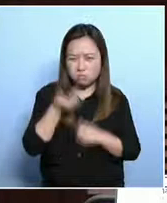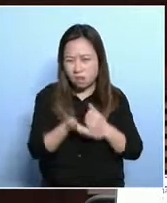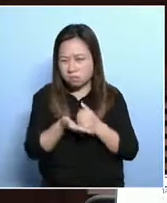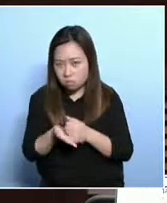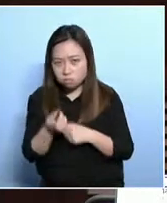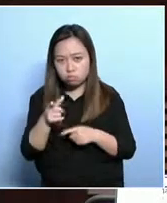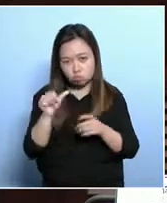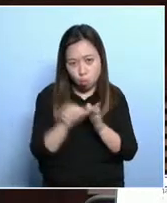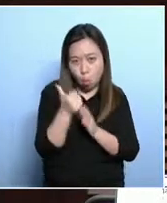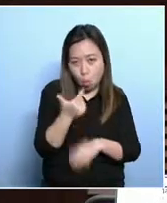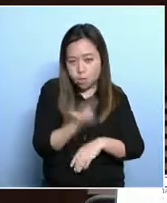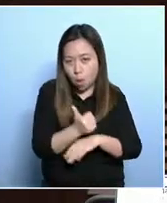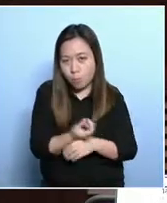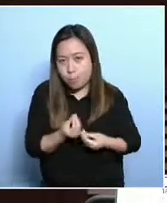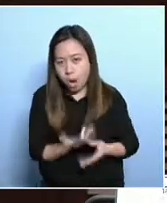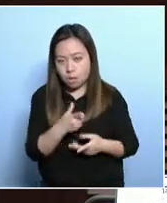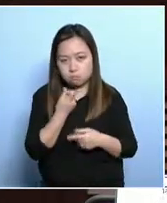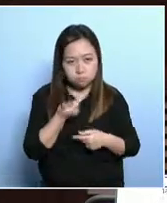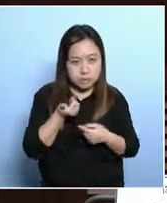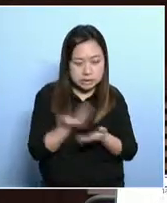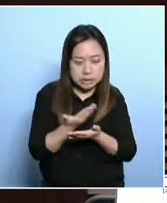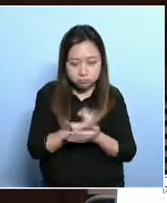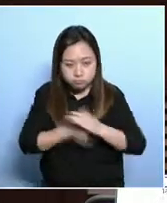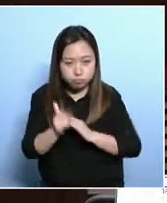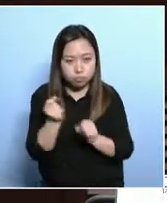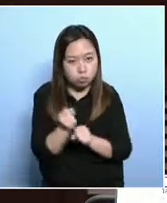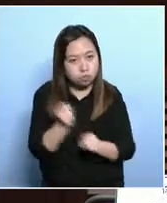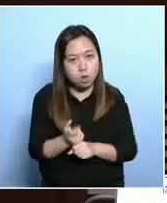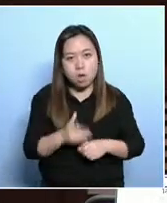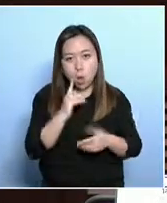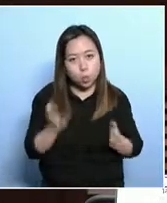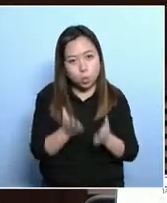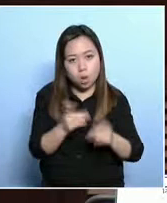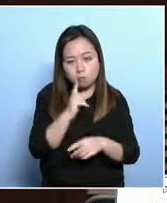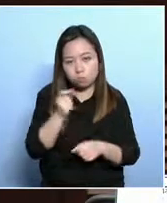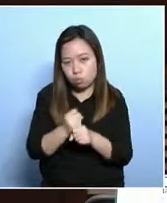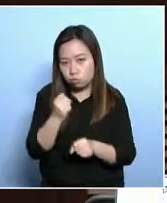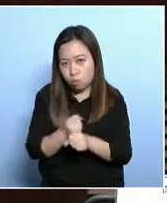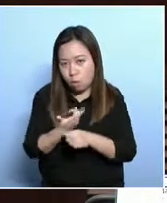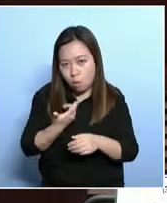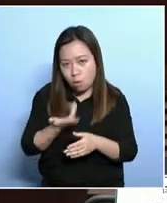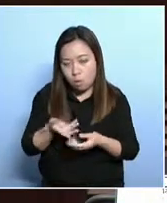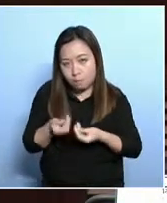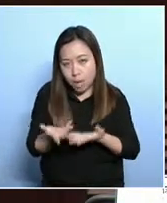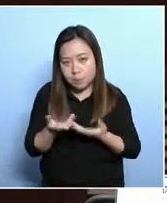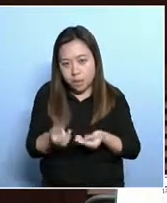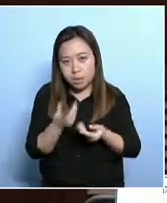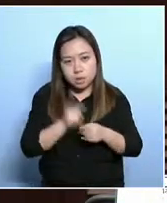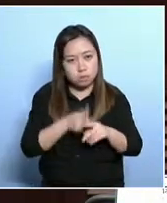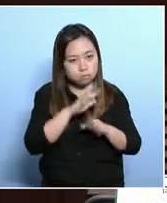be family friendly. Now, this is a good opportunity because it's hard to hire